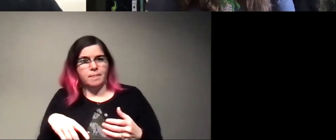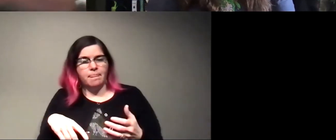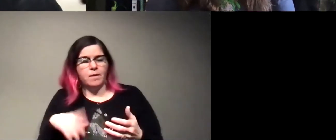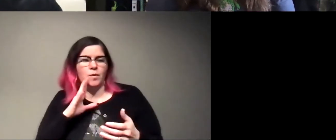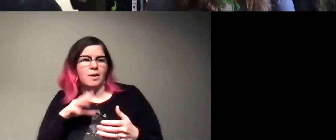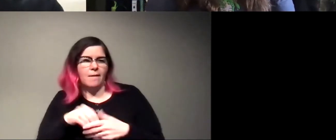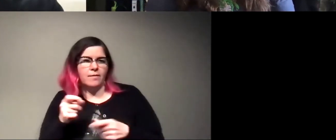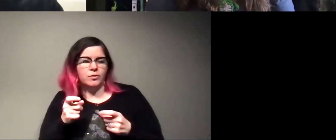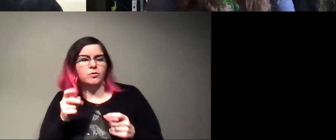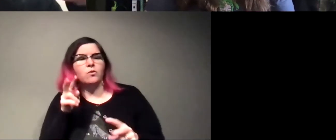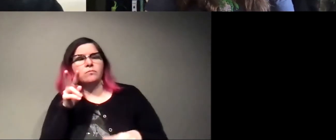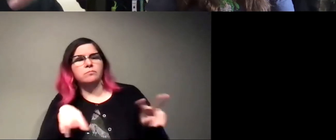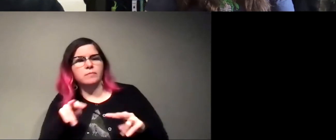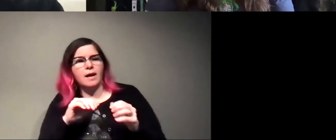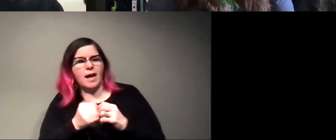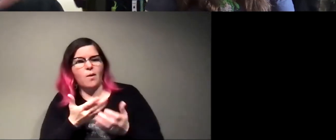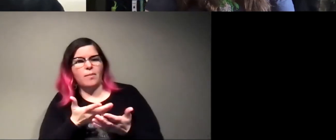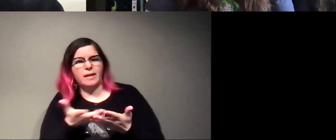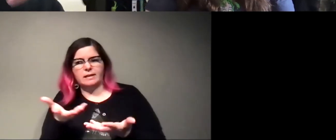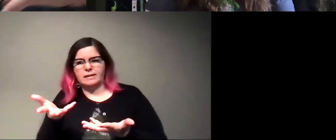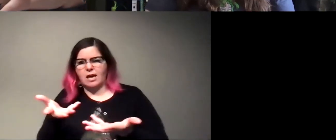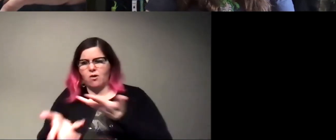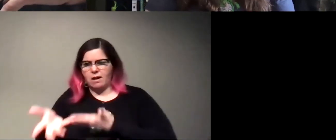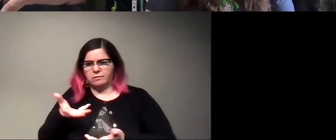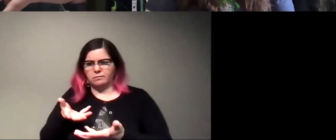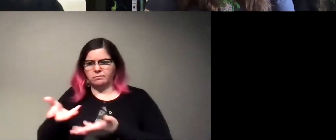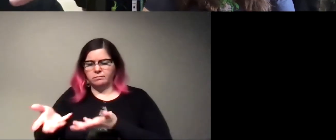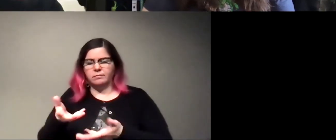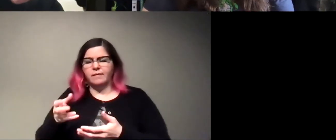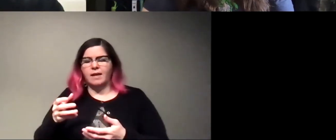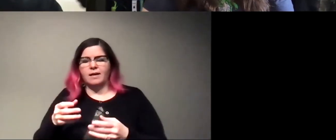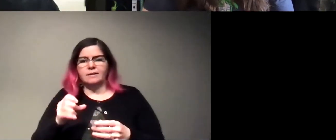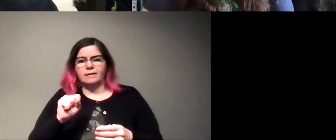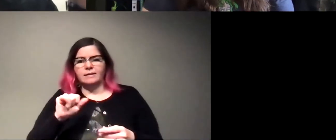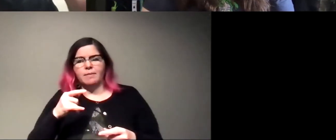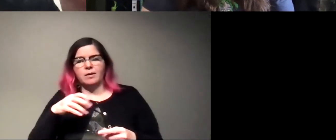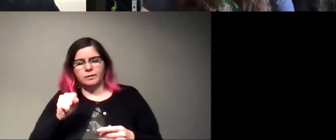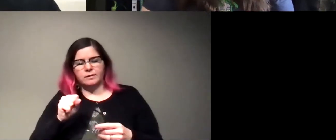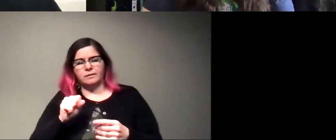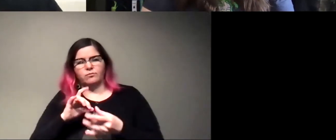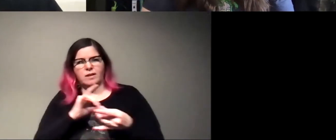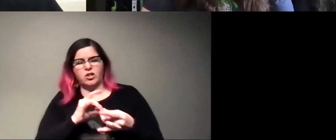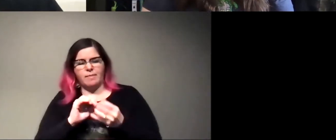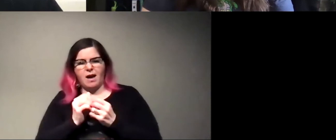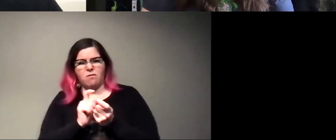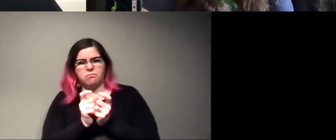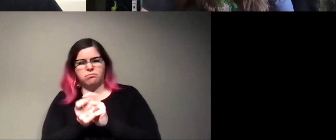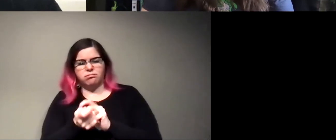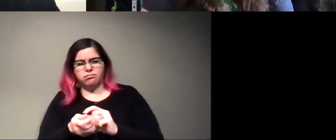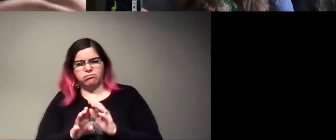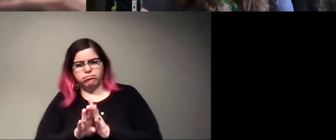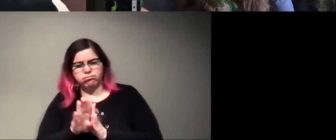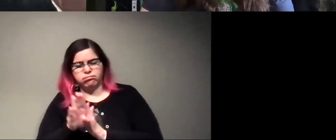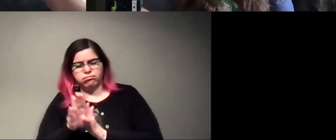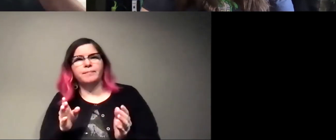at, you know, how things interact with each other and the reason that these symbiosis have kind of evolved, a lot of it has to do with,